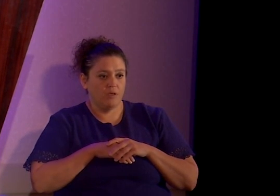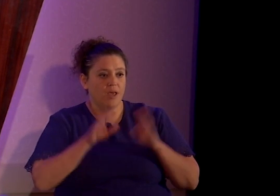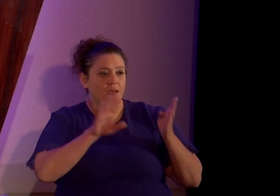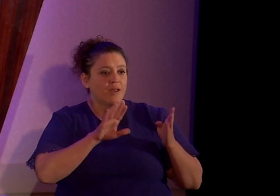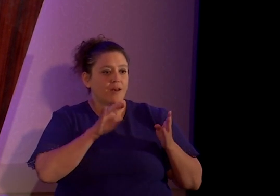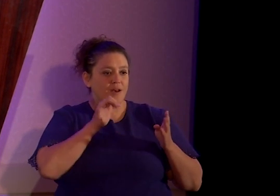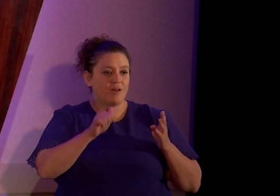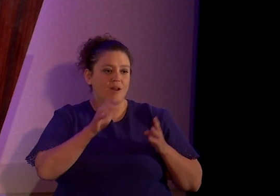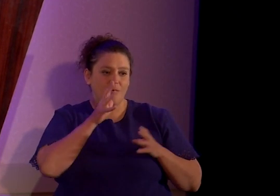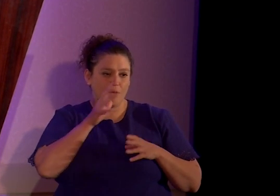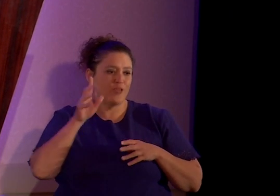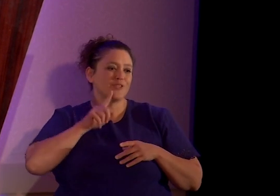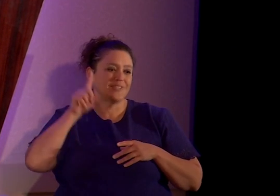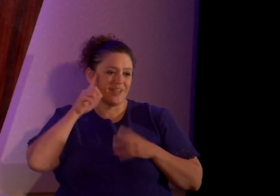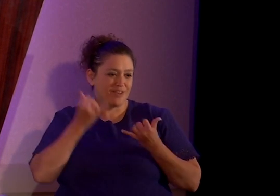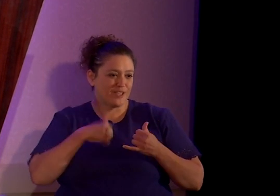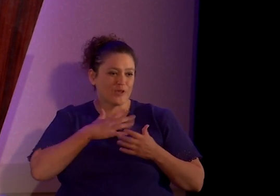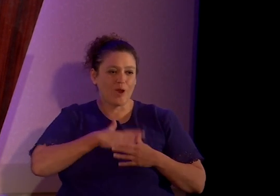we have here.